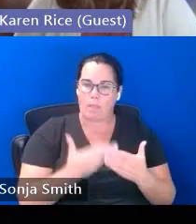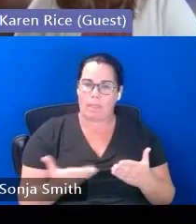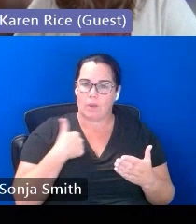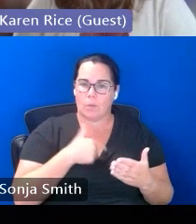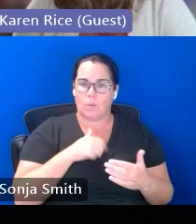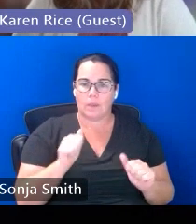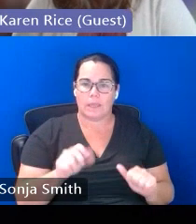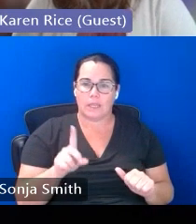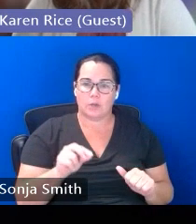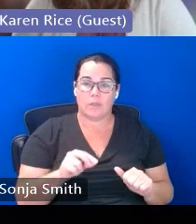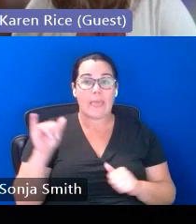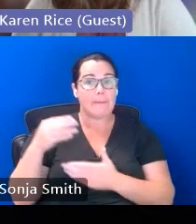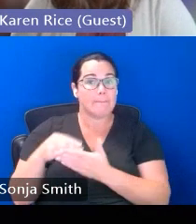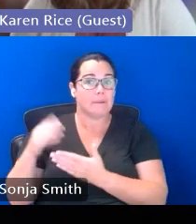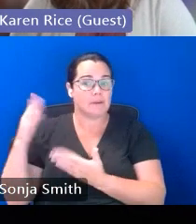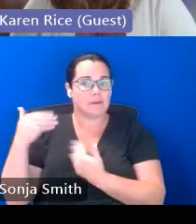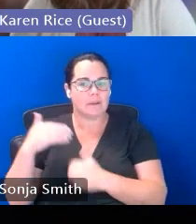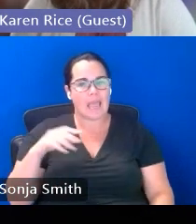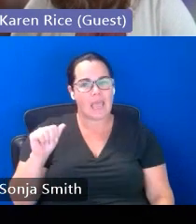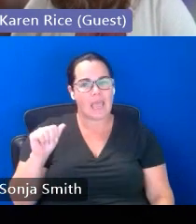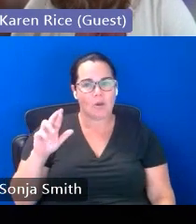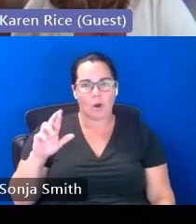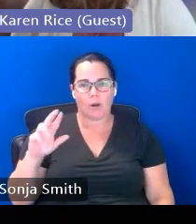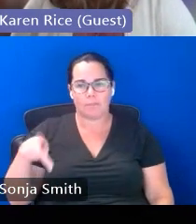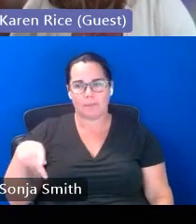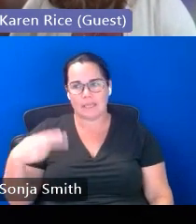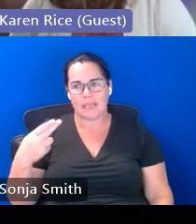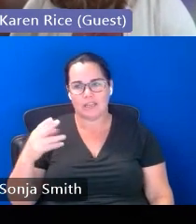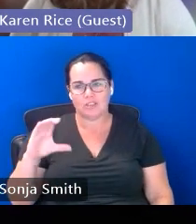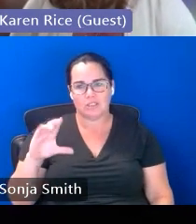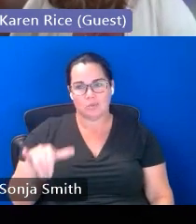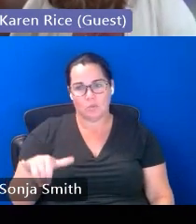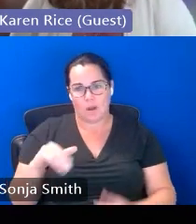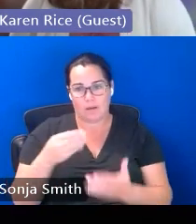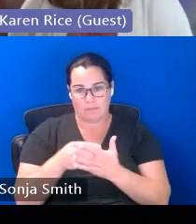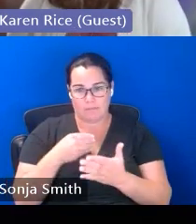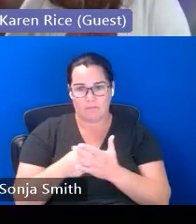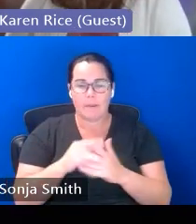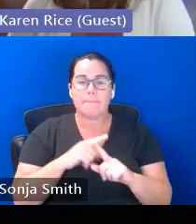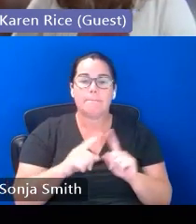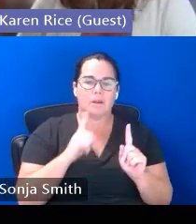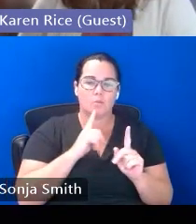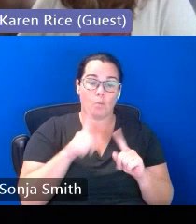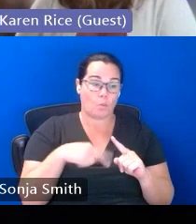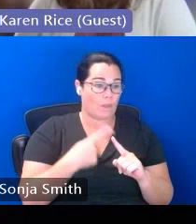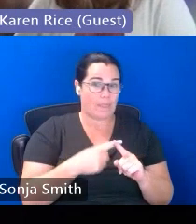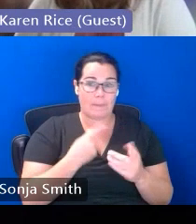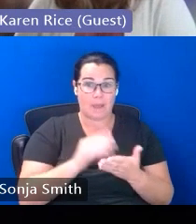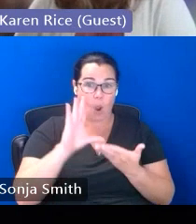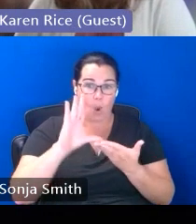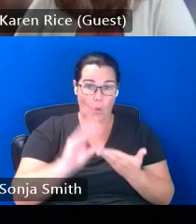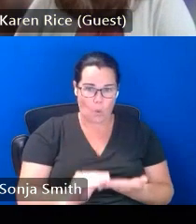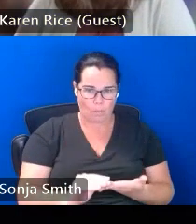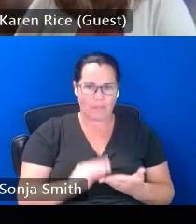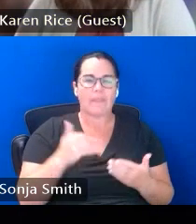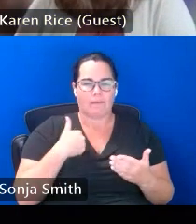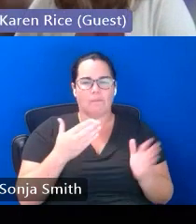fund that through their arphcy funds but they do have a plan to continue that when the funds are no longer available as well